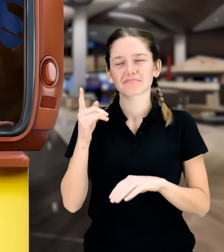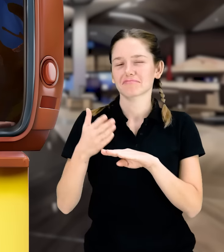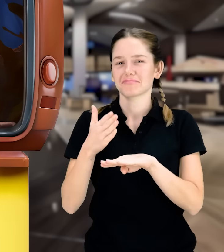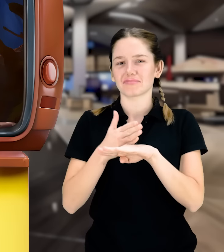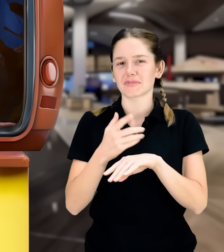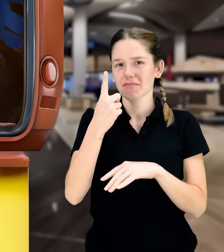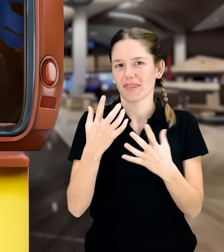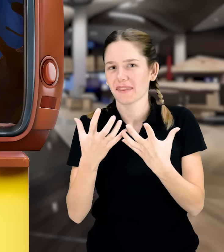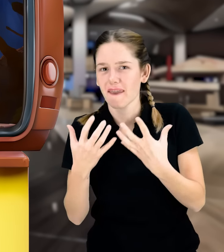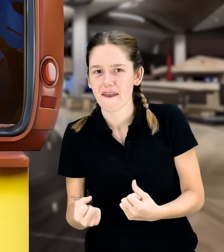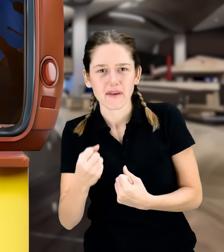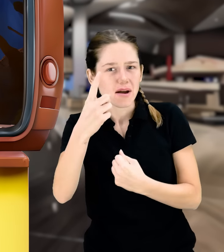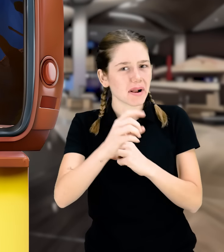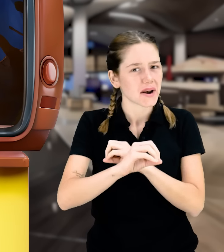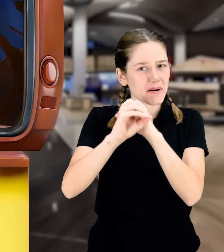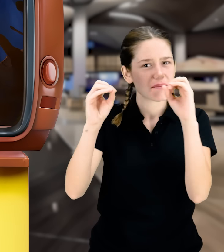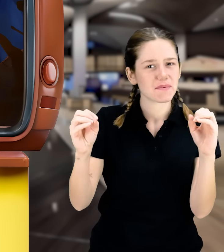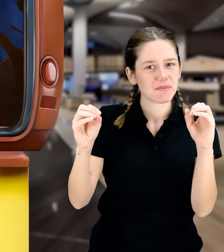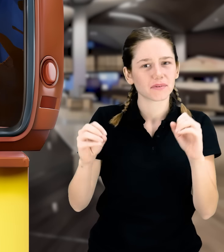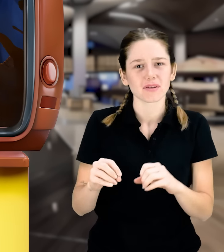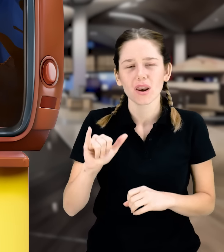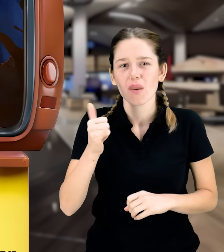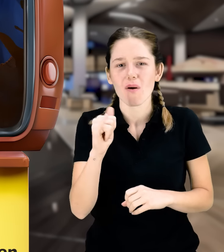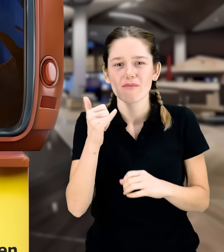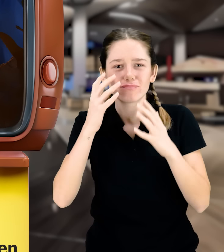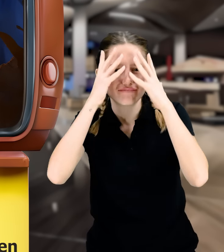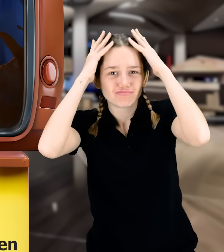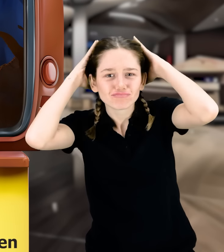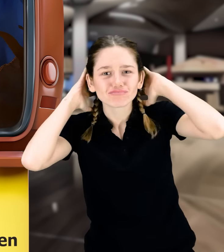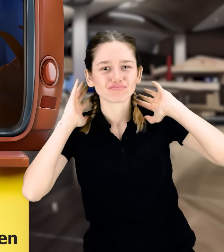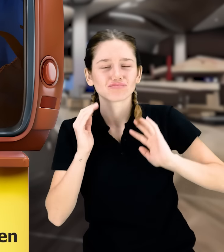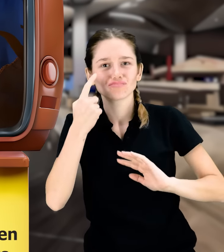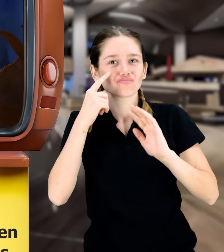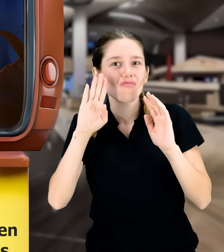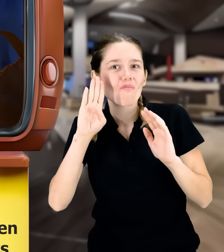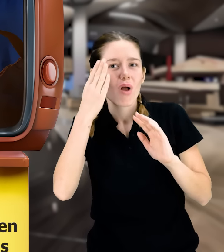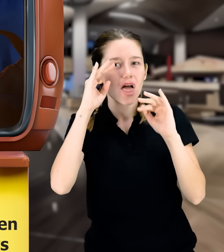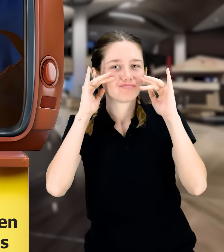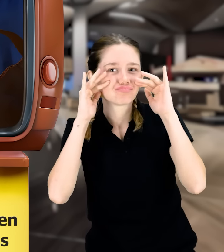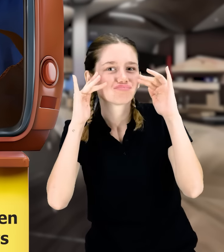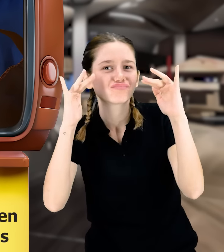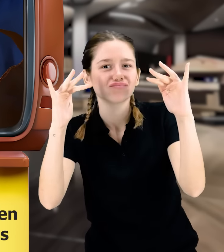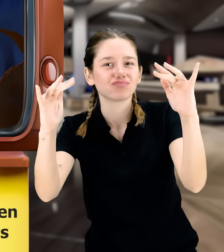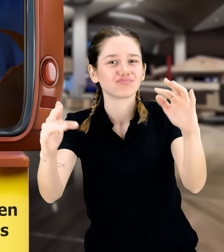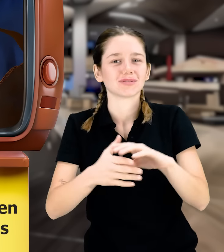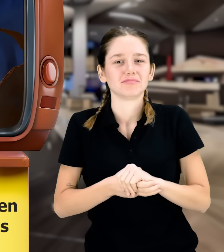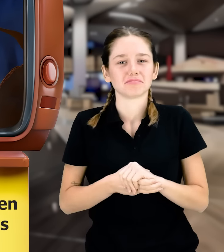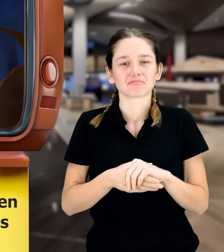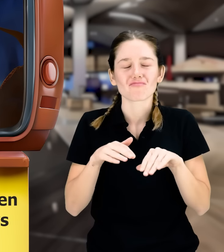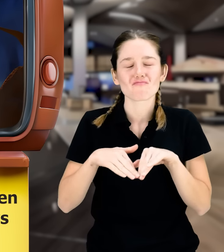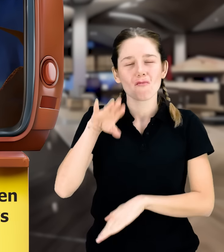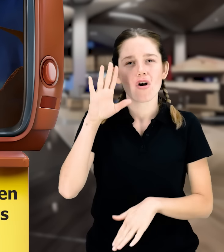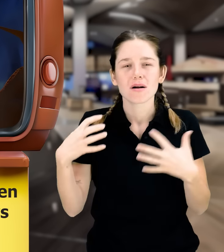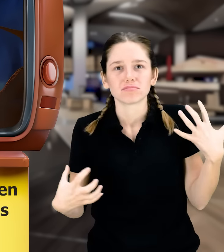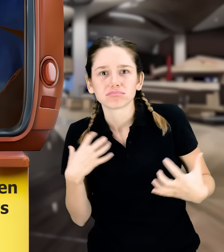Once upon a time, in a land of dreams, there was a curious child with golden hair and blue